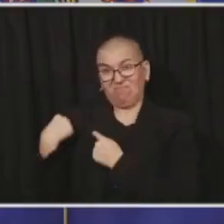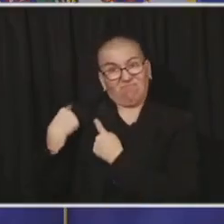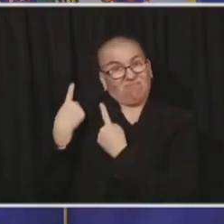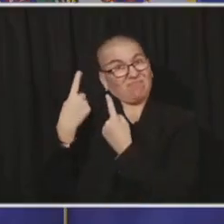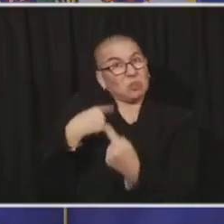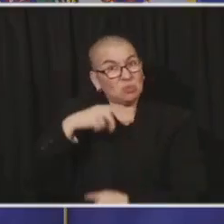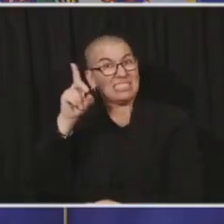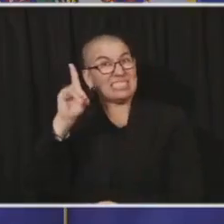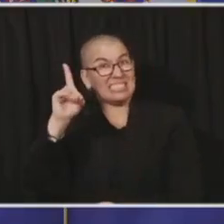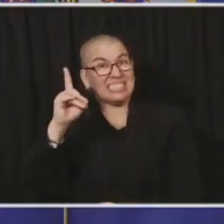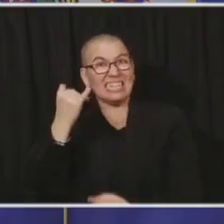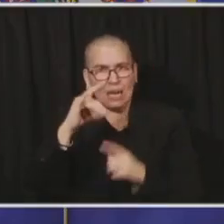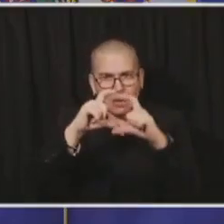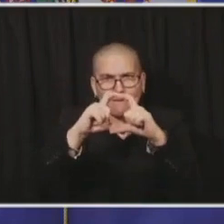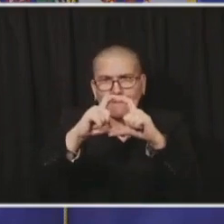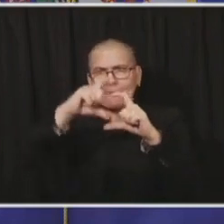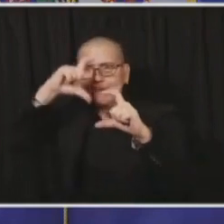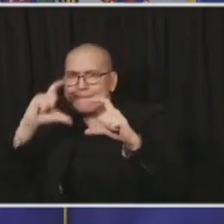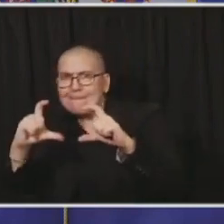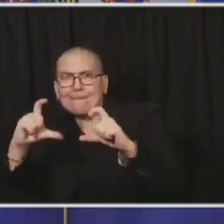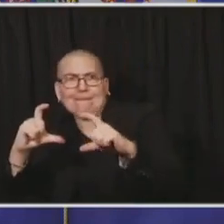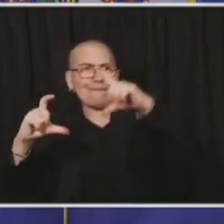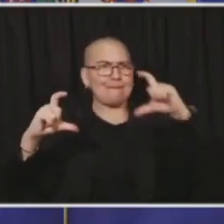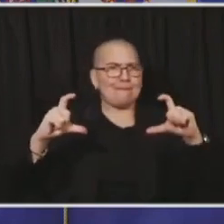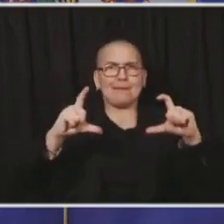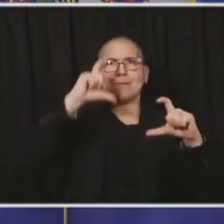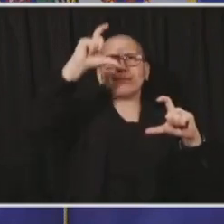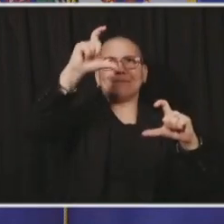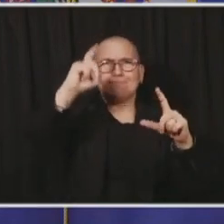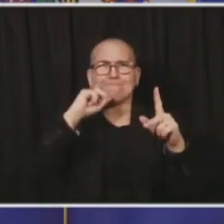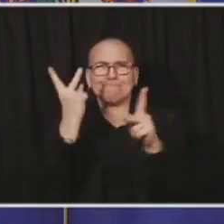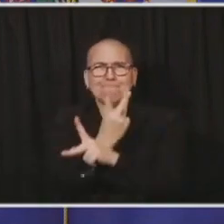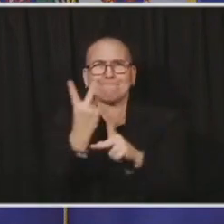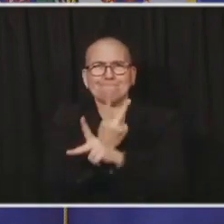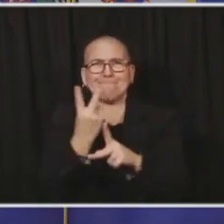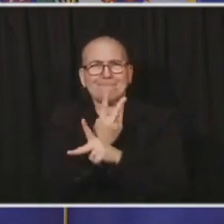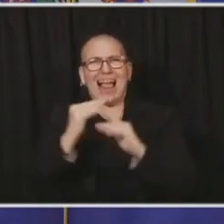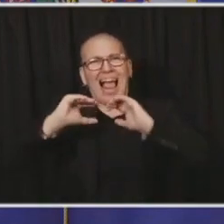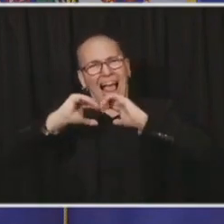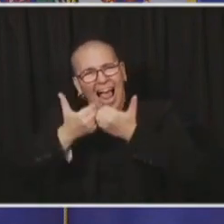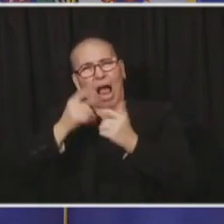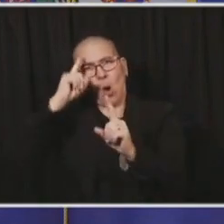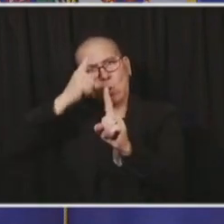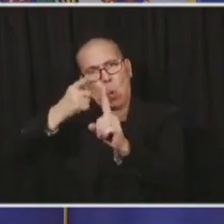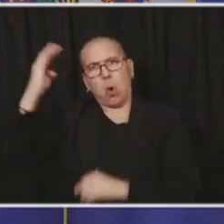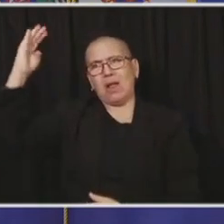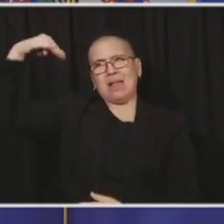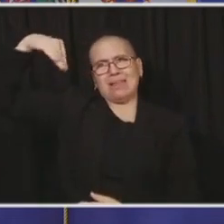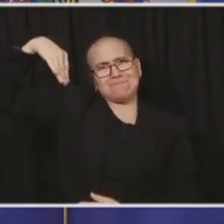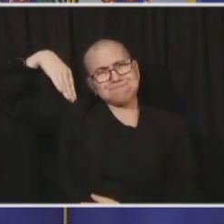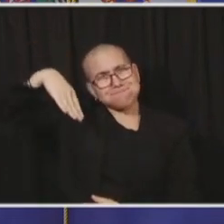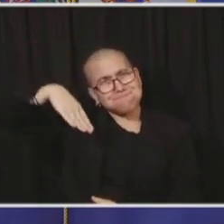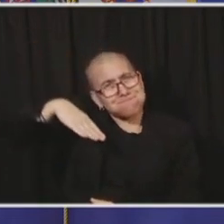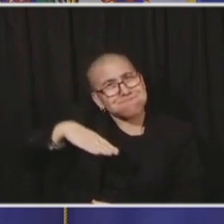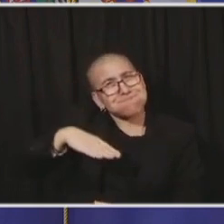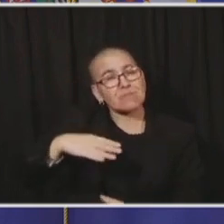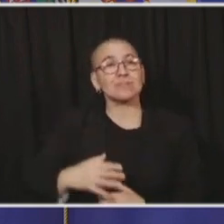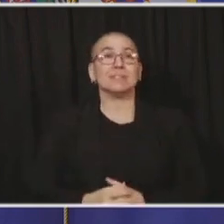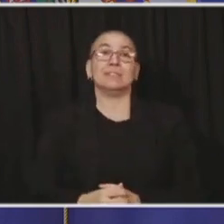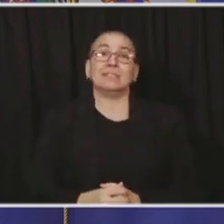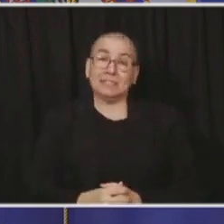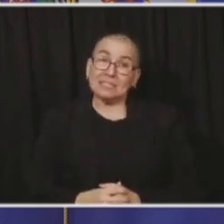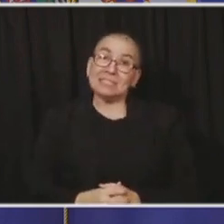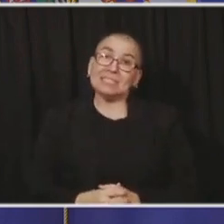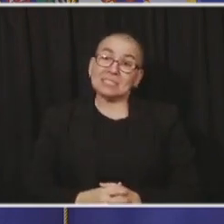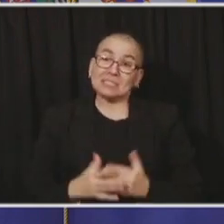at and as we're coming over this latest peak and heading into the trough, there's a very real chance and the probability is